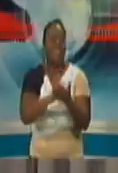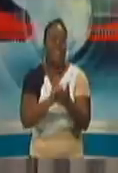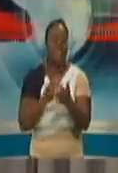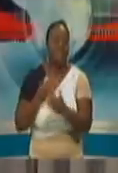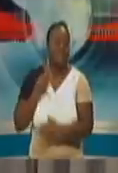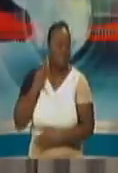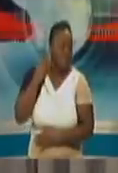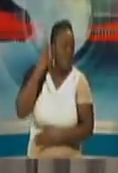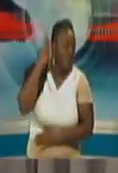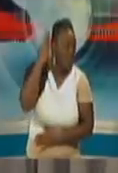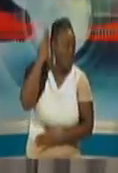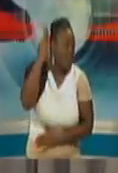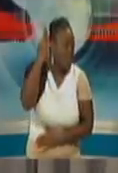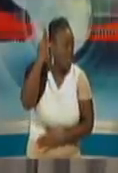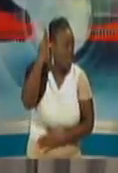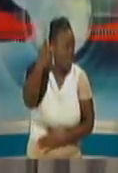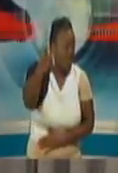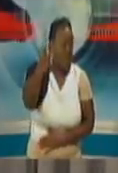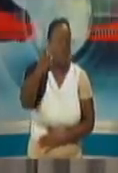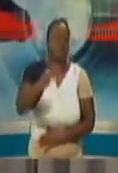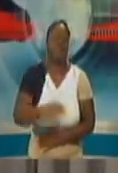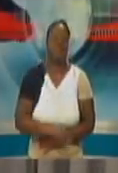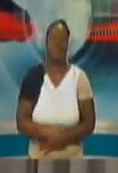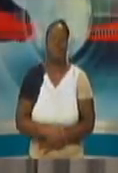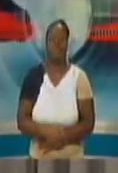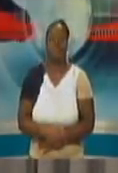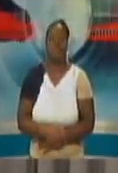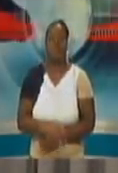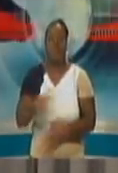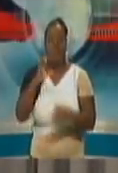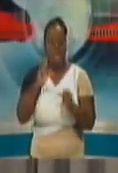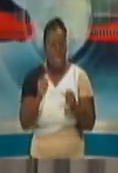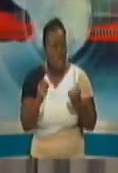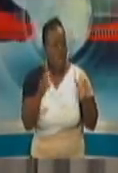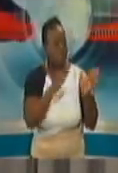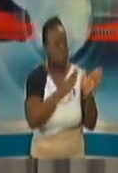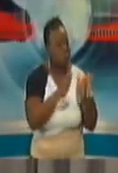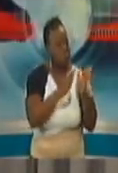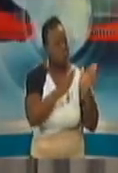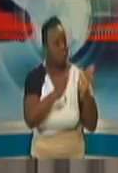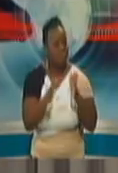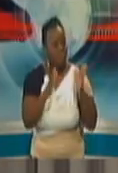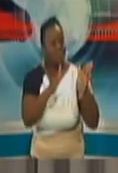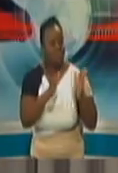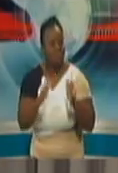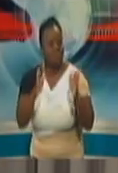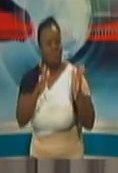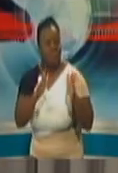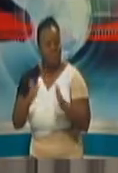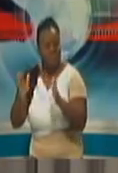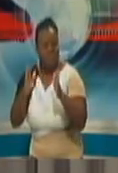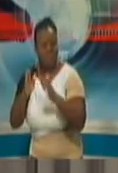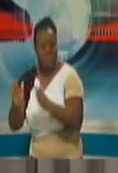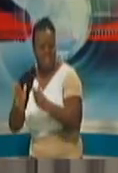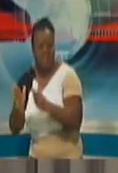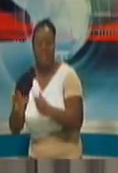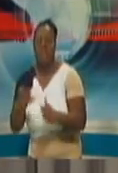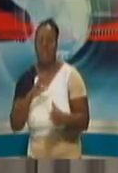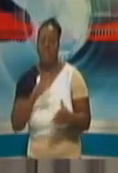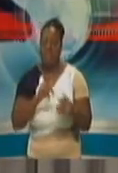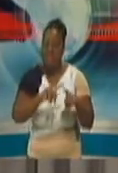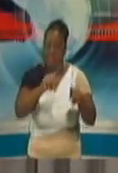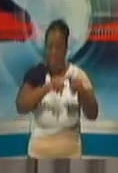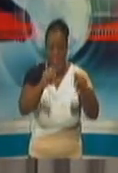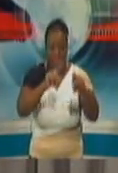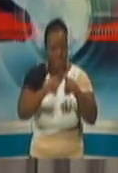discussions with the president of Estonia. He spoke about the agreement which we are going to sign